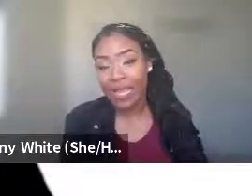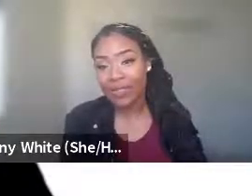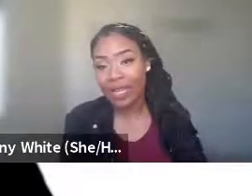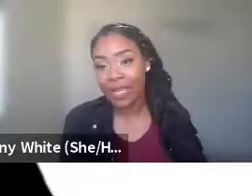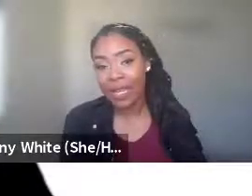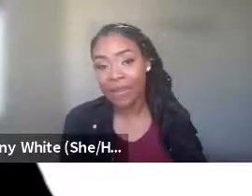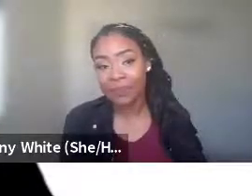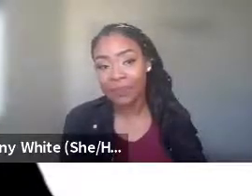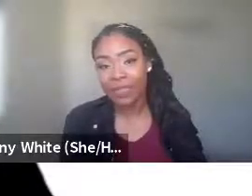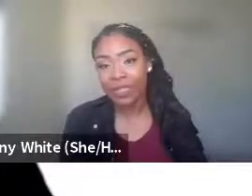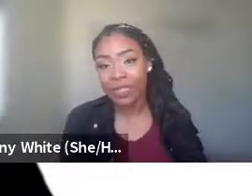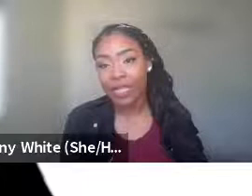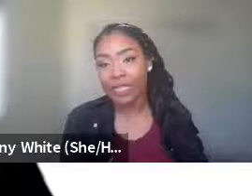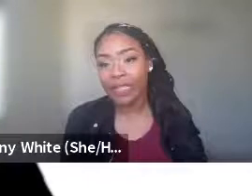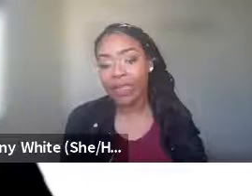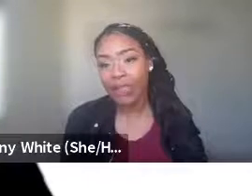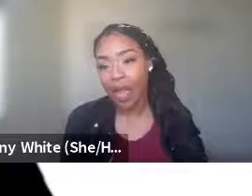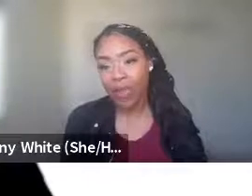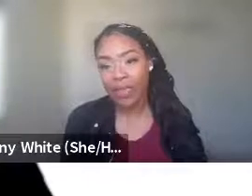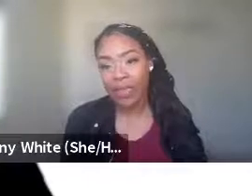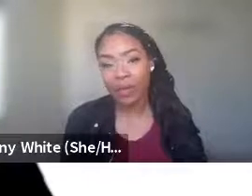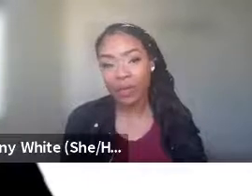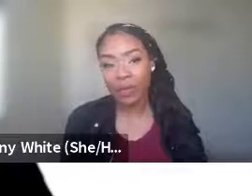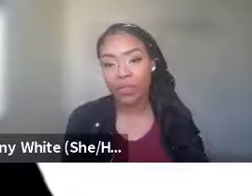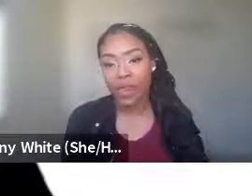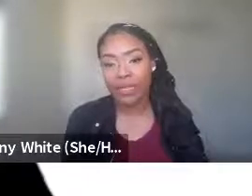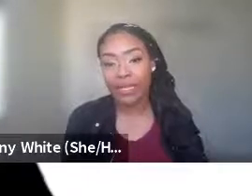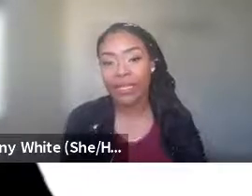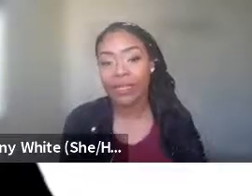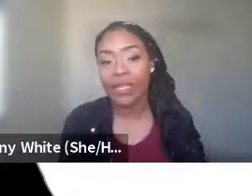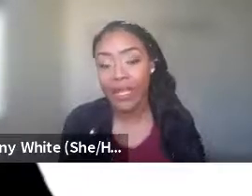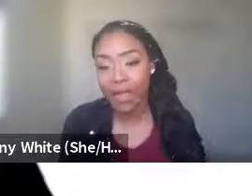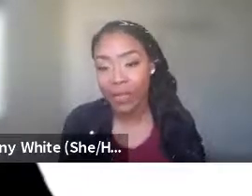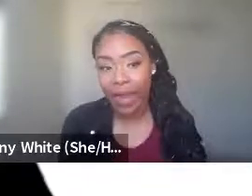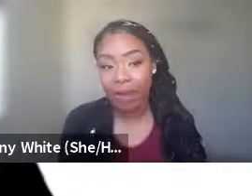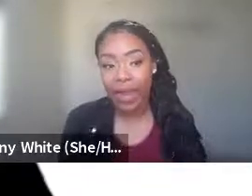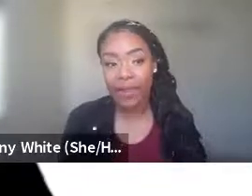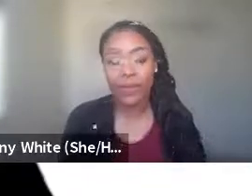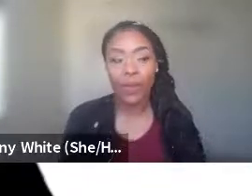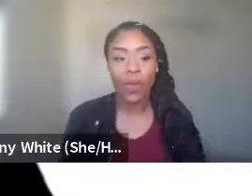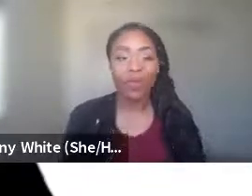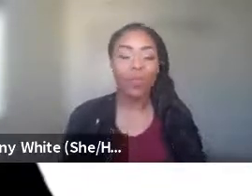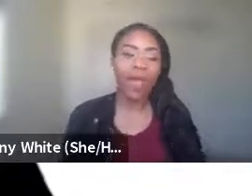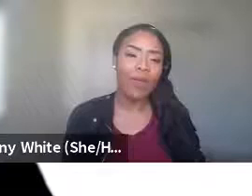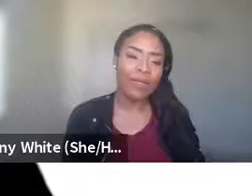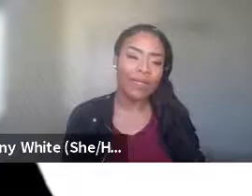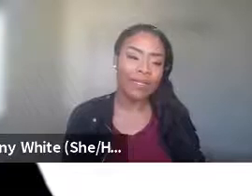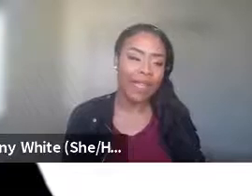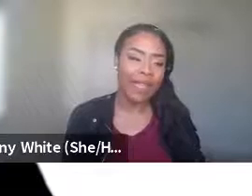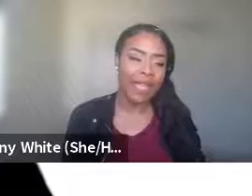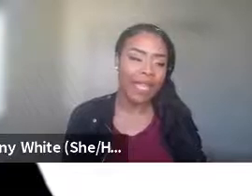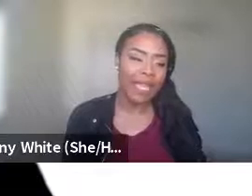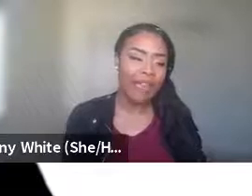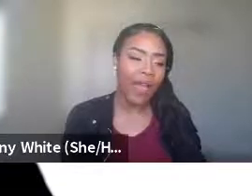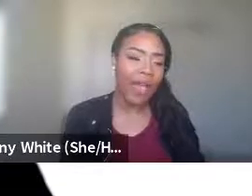the psychiatric. It's a legal document that removes people's rights to get them psychiatric care. Right. And so the problem is,